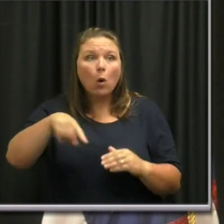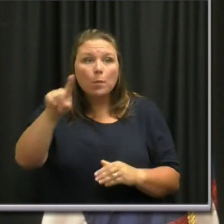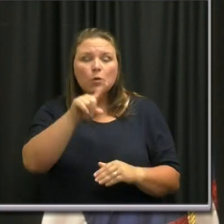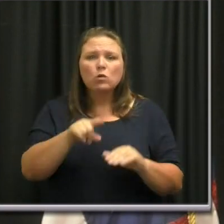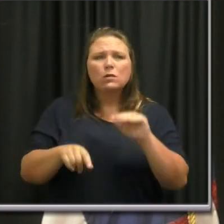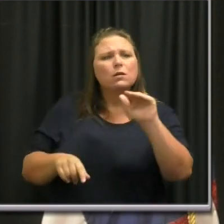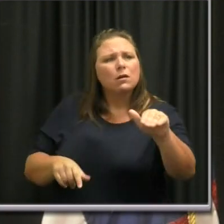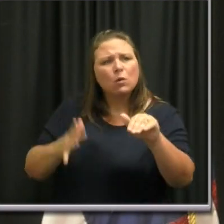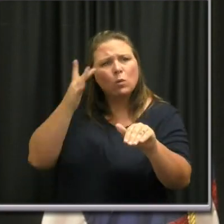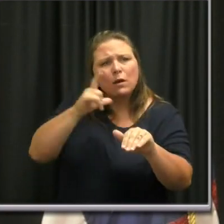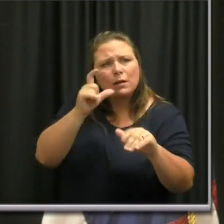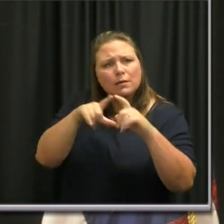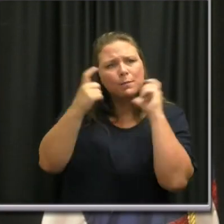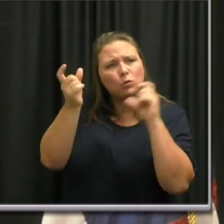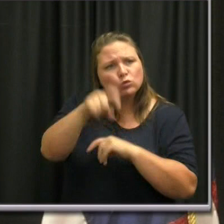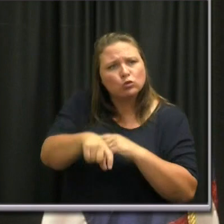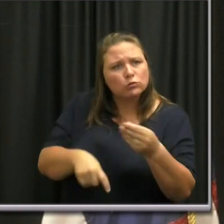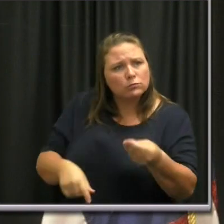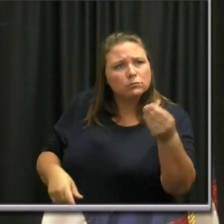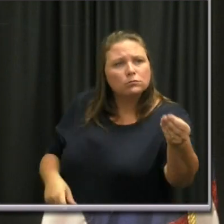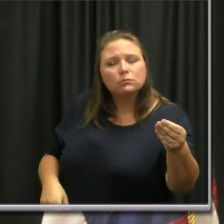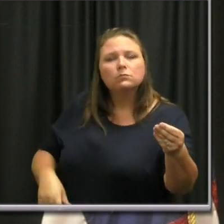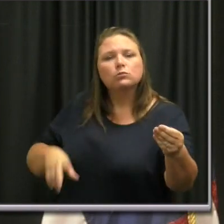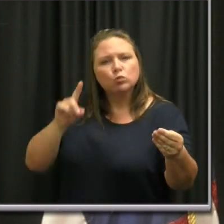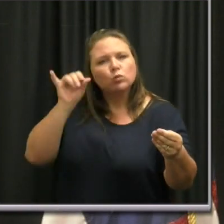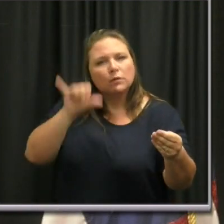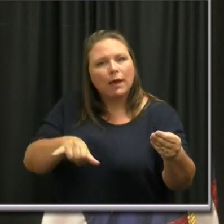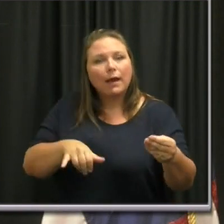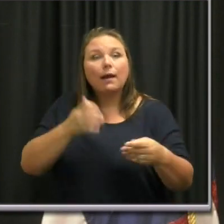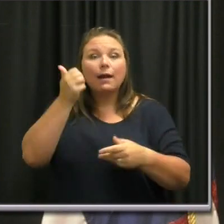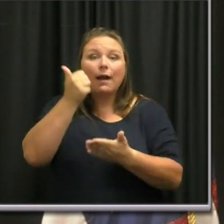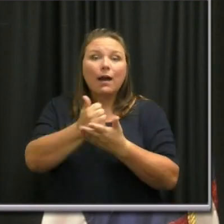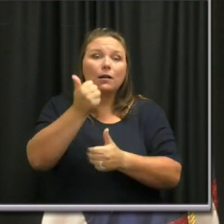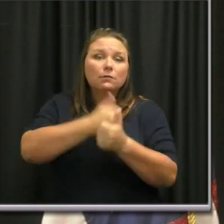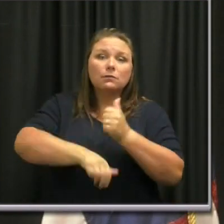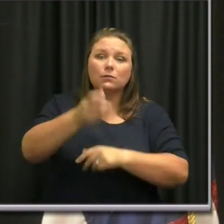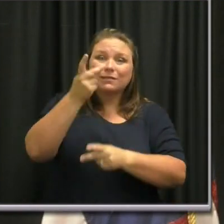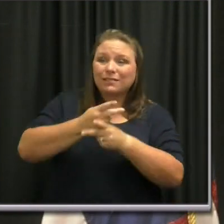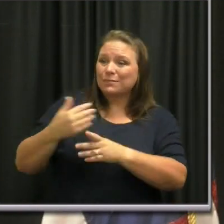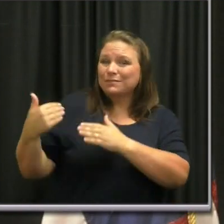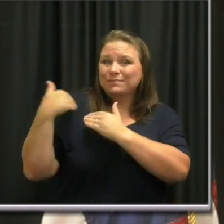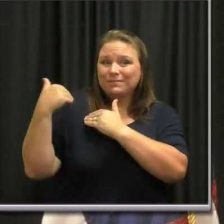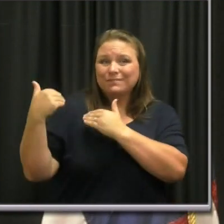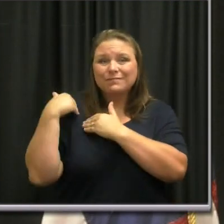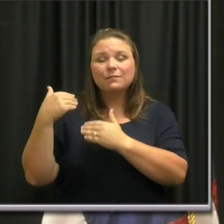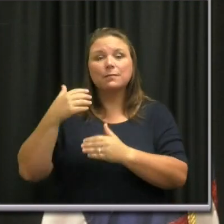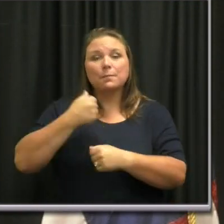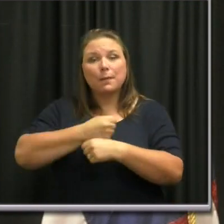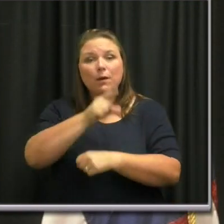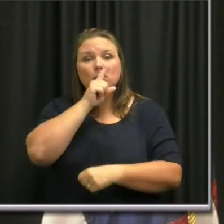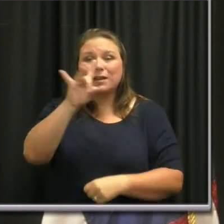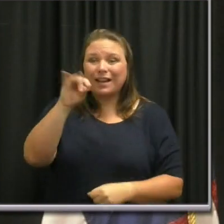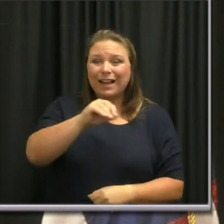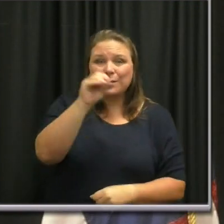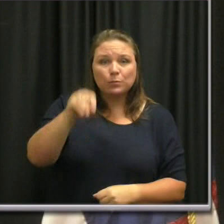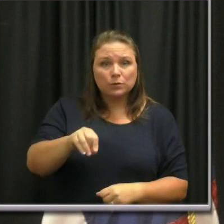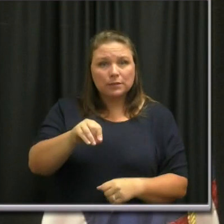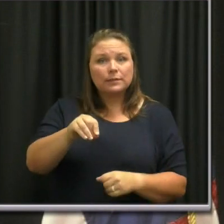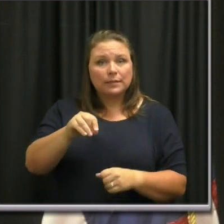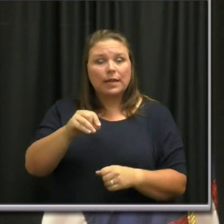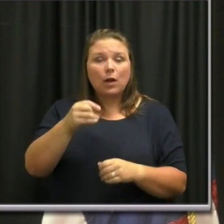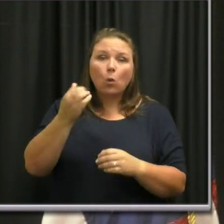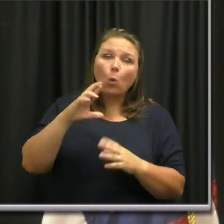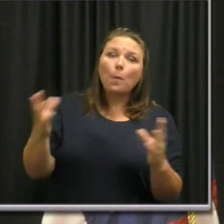hold your neighbor accountable? I very much ask that you do. And by holding people accountable and ensuring that 80 plus percent of people wear a mask,